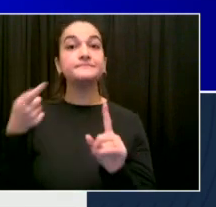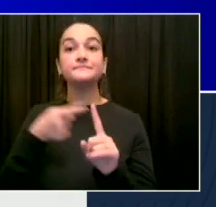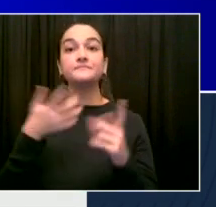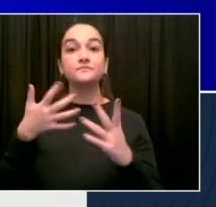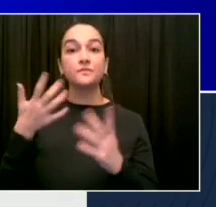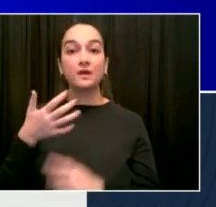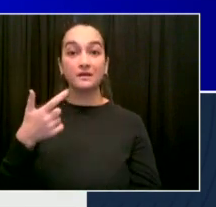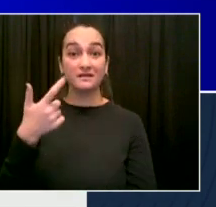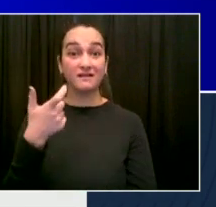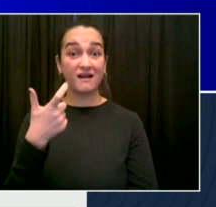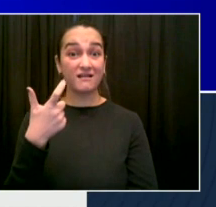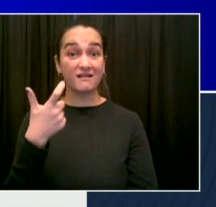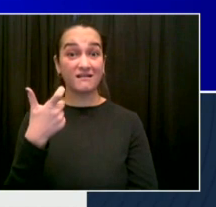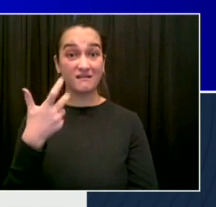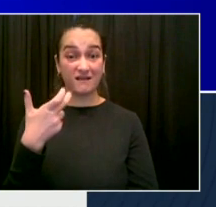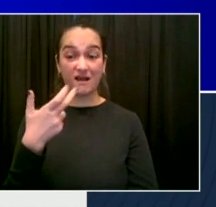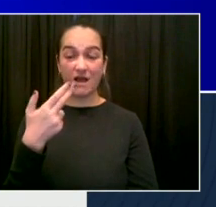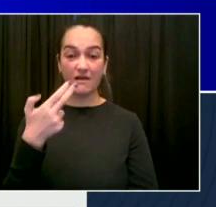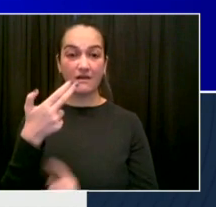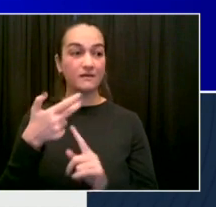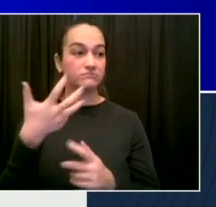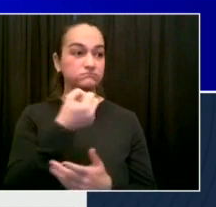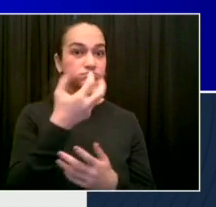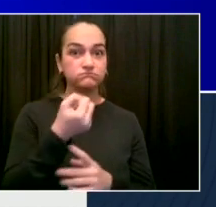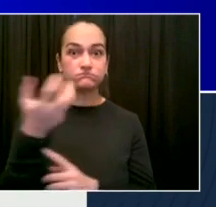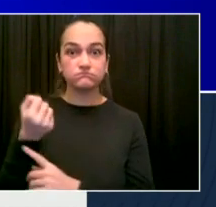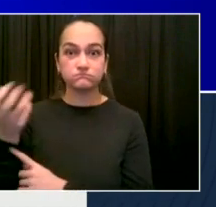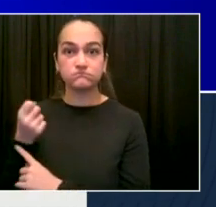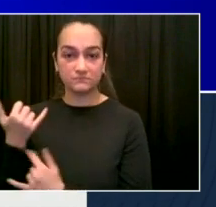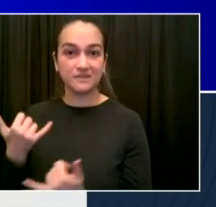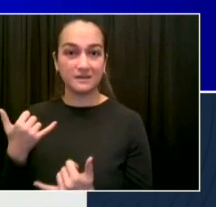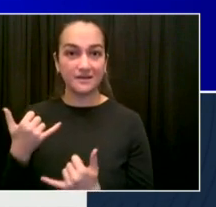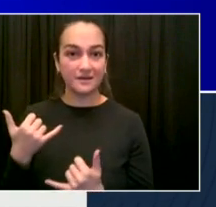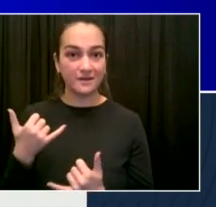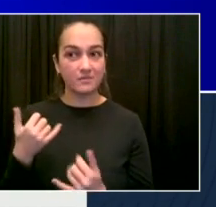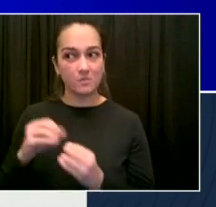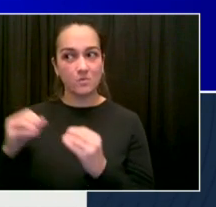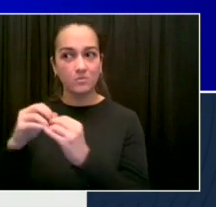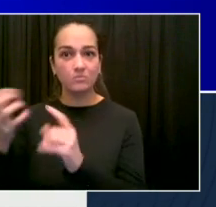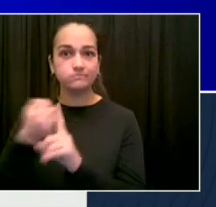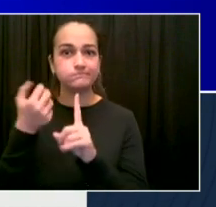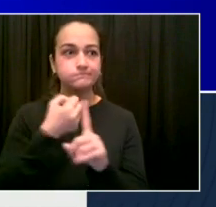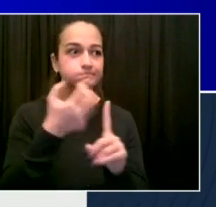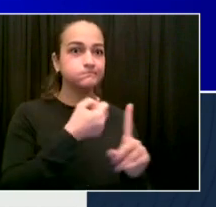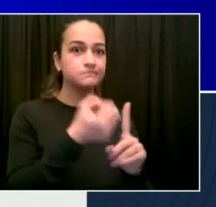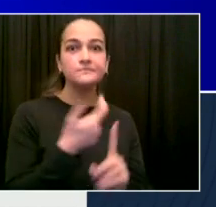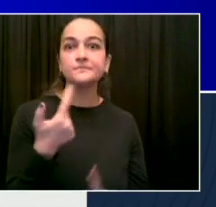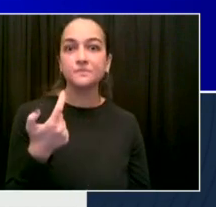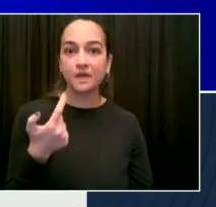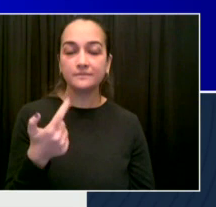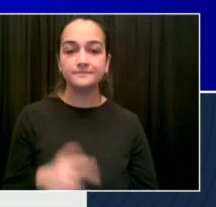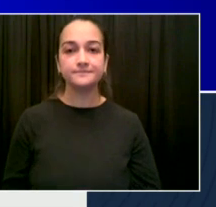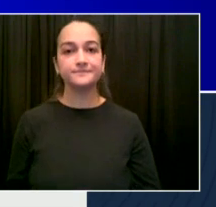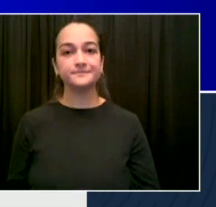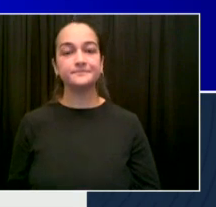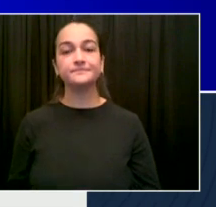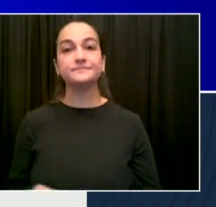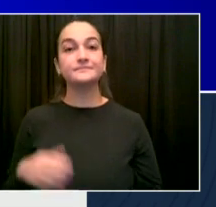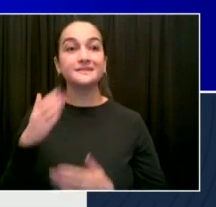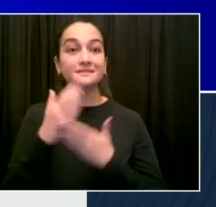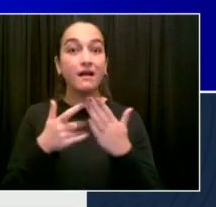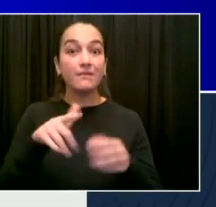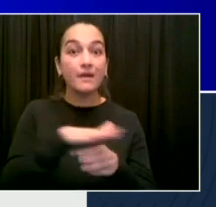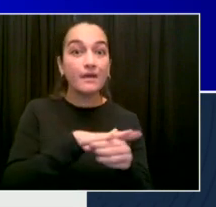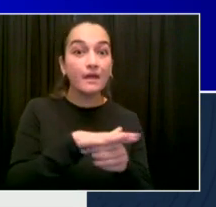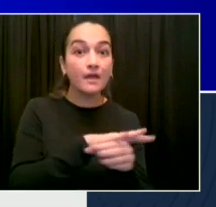to fight violence, are having a big impact. A lot of other places are struggling. We're very sorry about that. We want everyone to move forward together. But